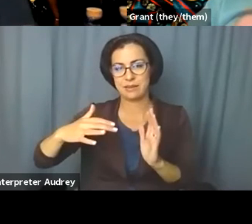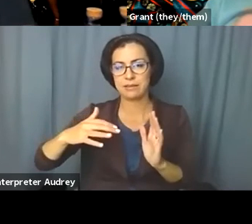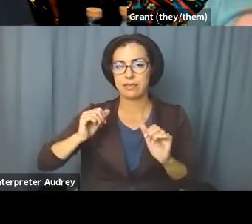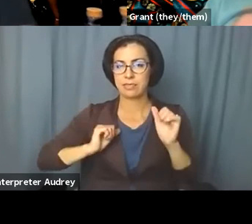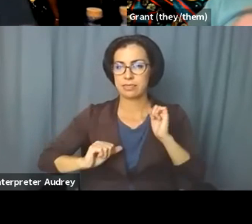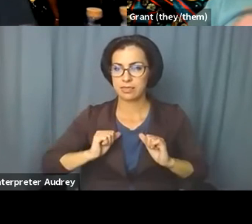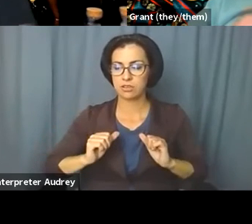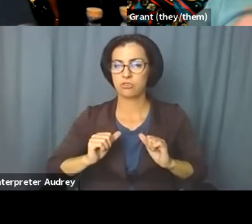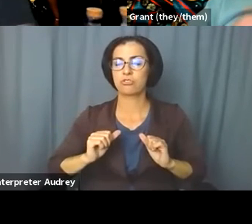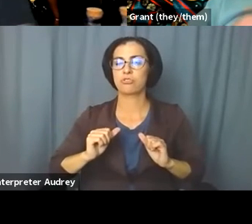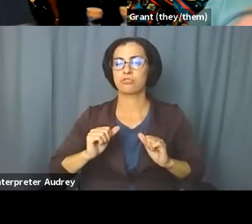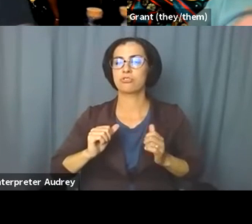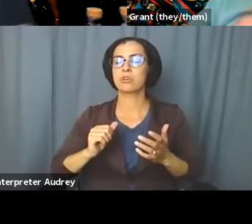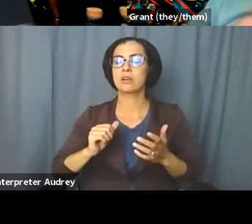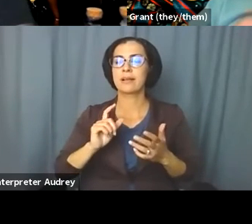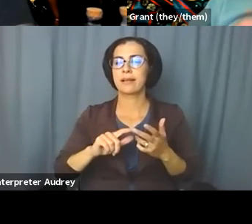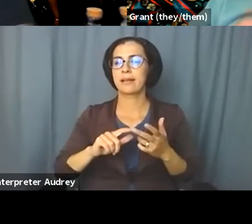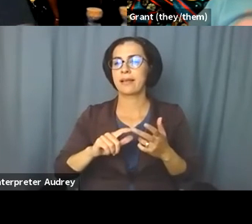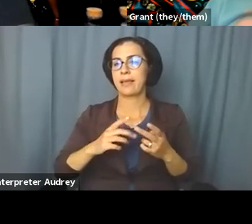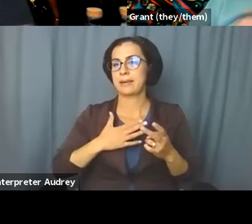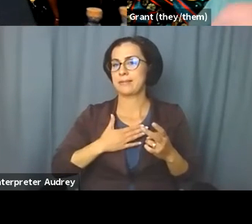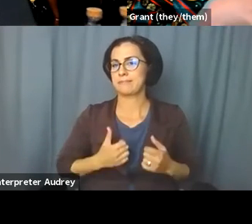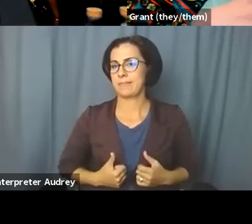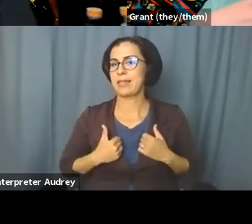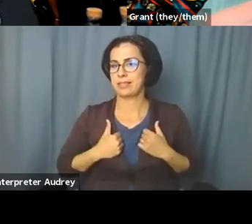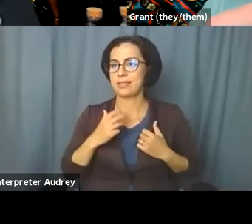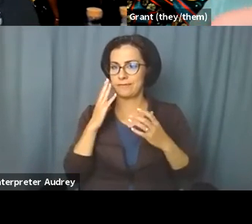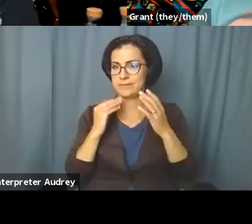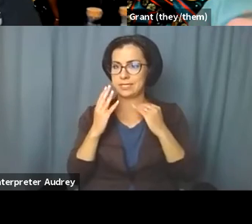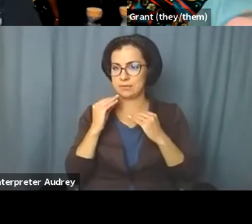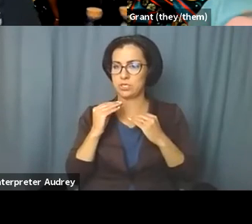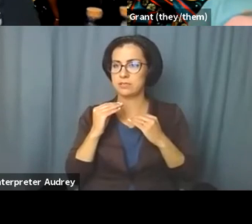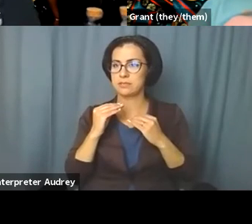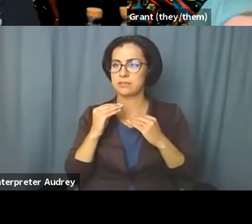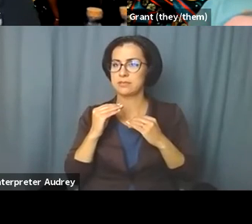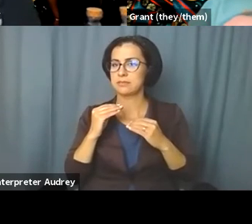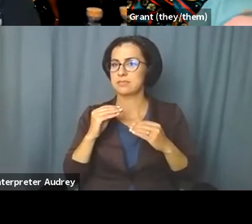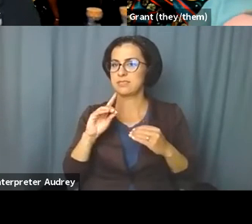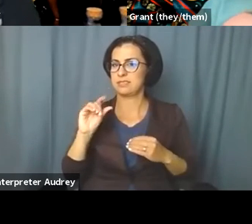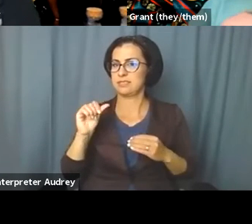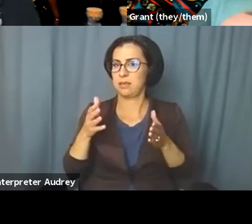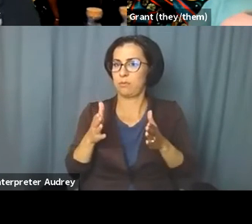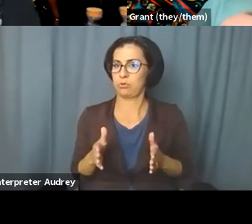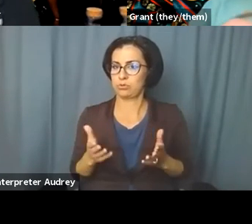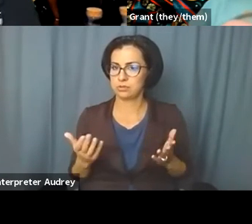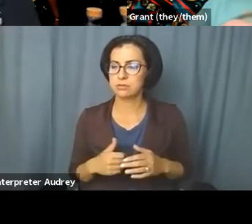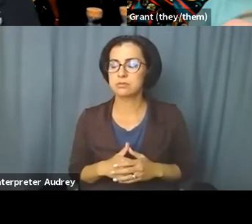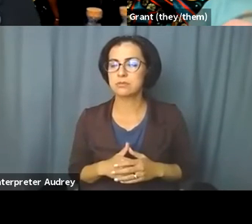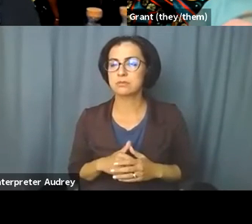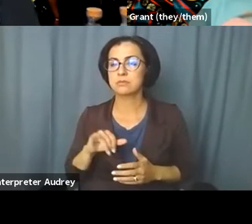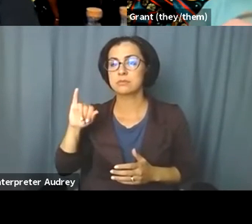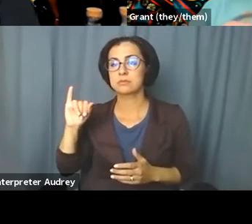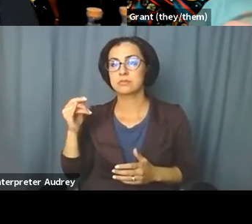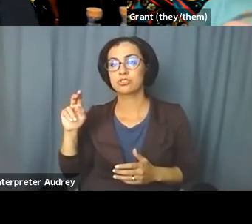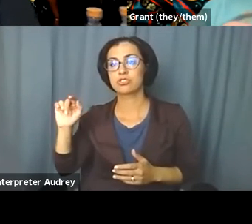um, and also my lived experience as a disabled person. Um, uh, Jonathan and